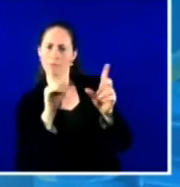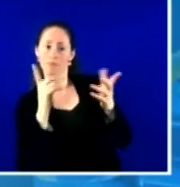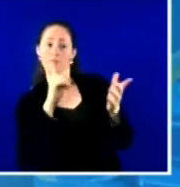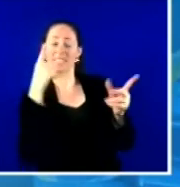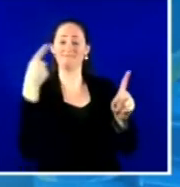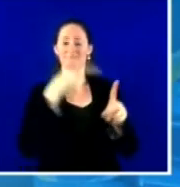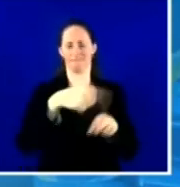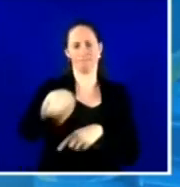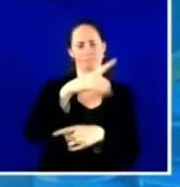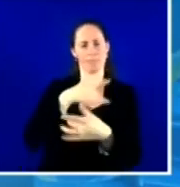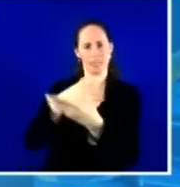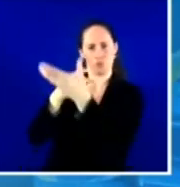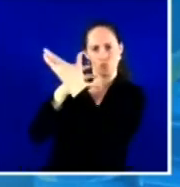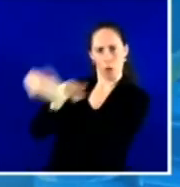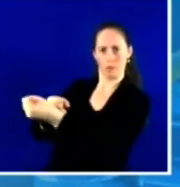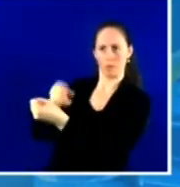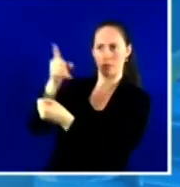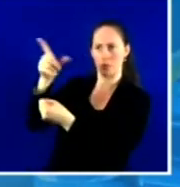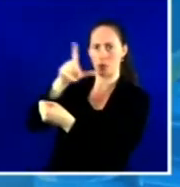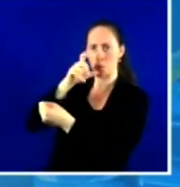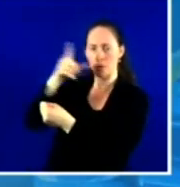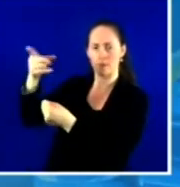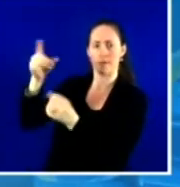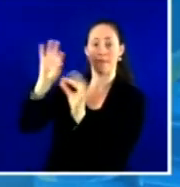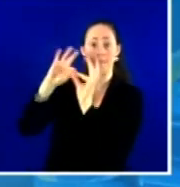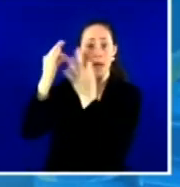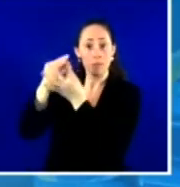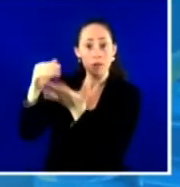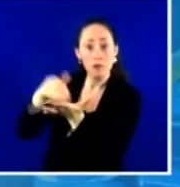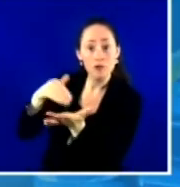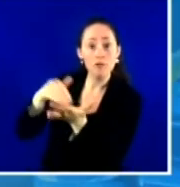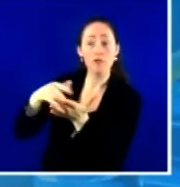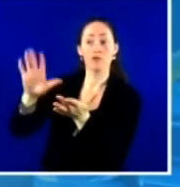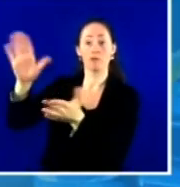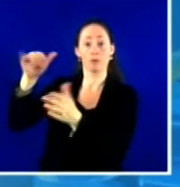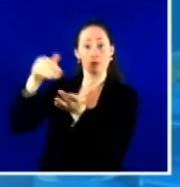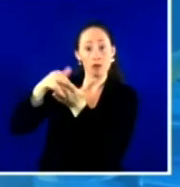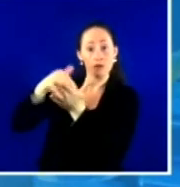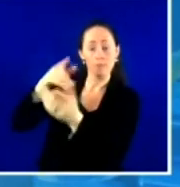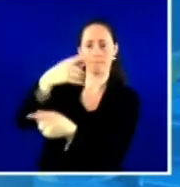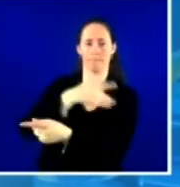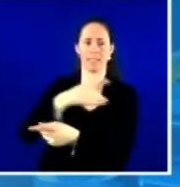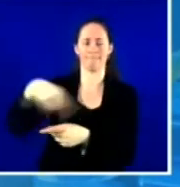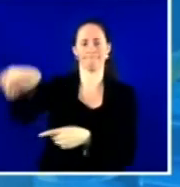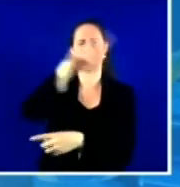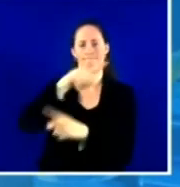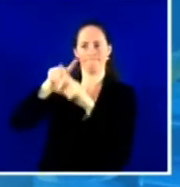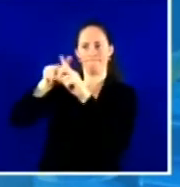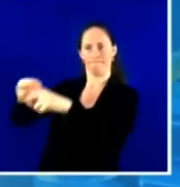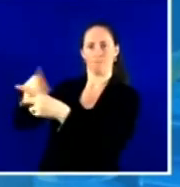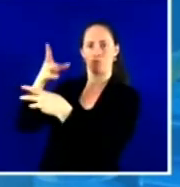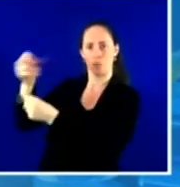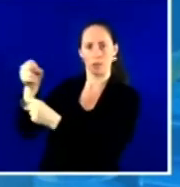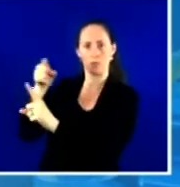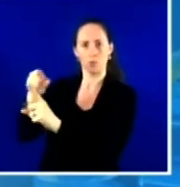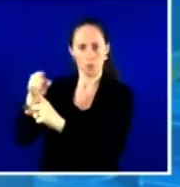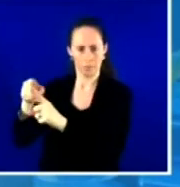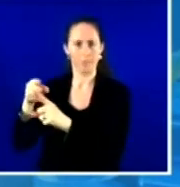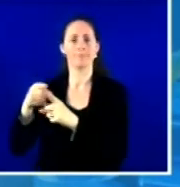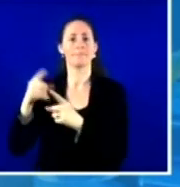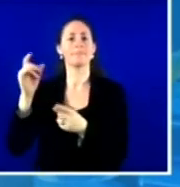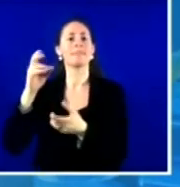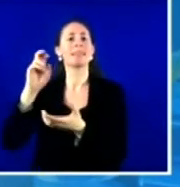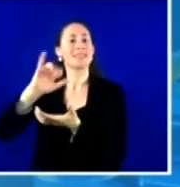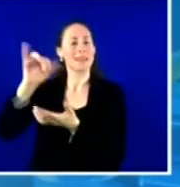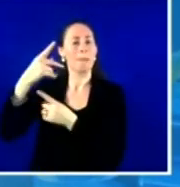your family physician is a trusted messenger. And among those, clearly pediatricians rank very high among them. So keep up